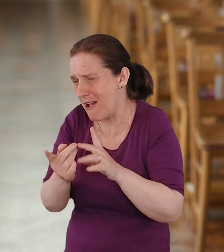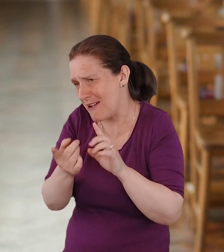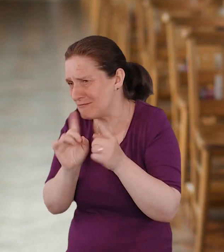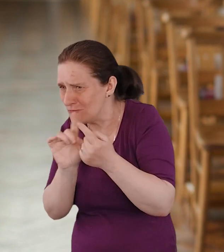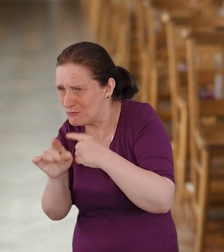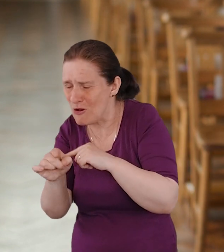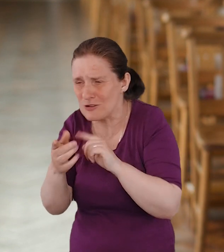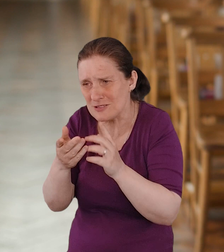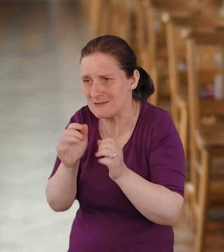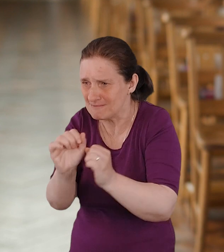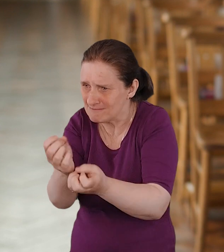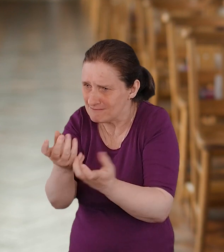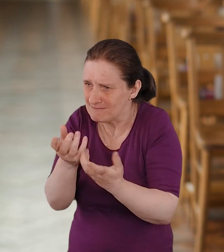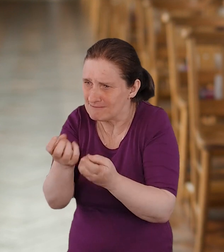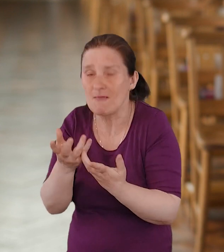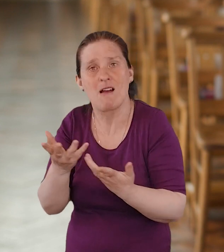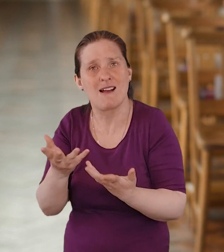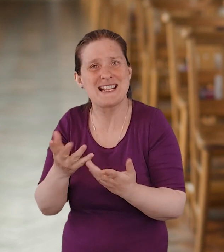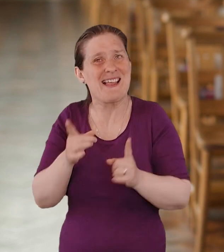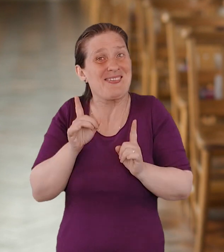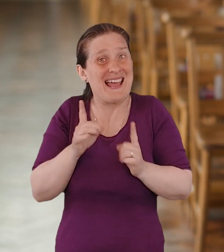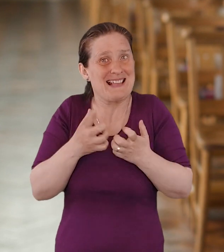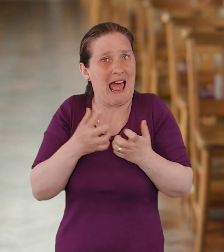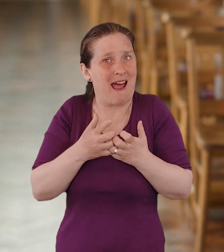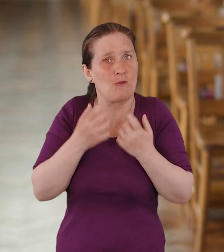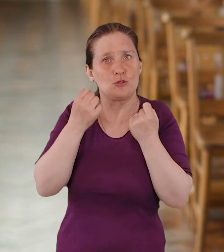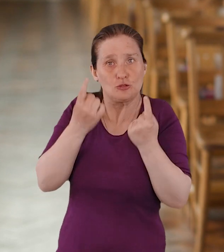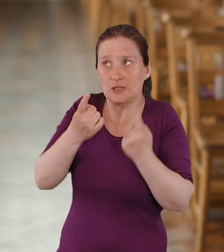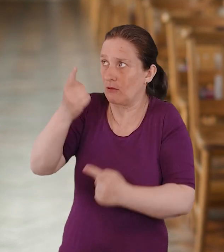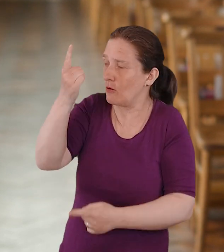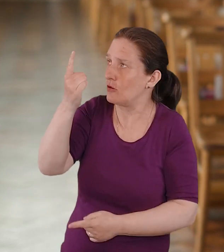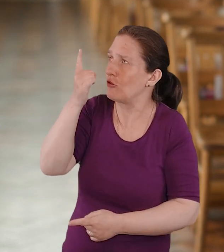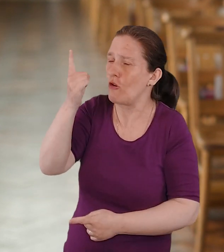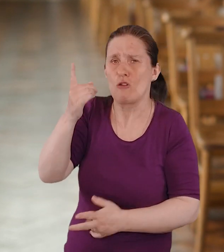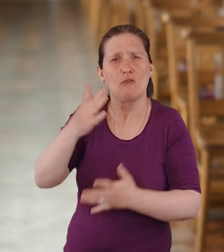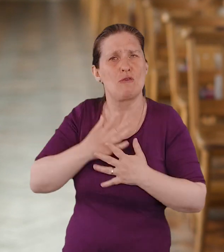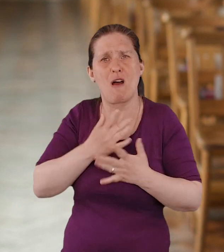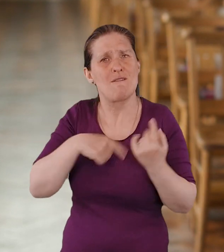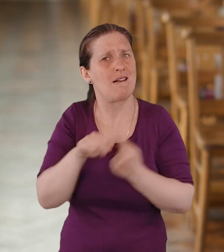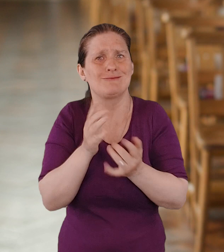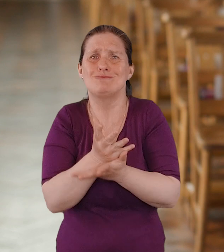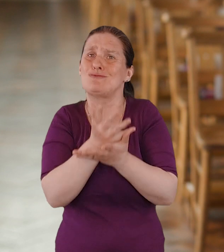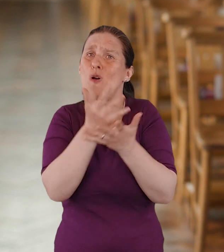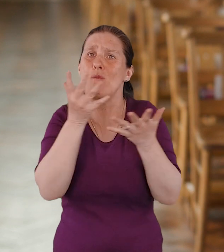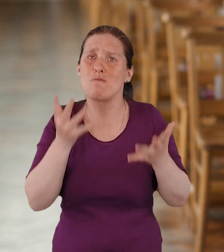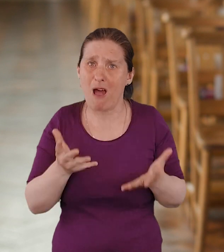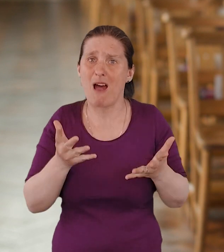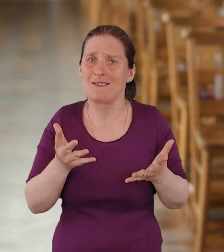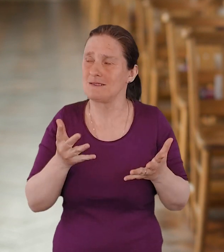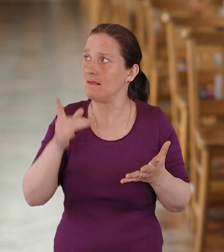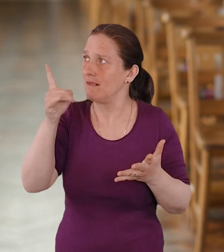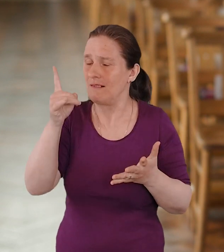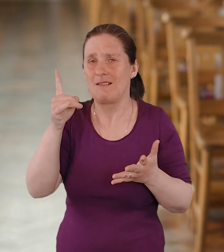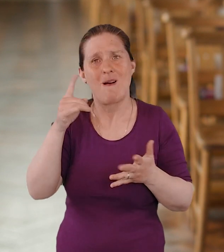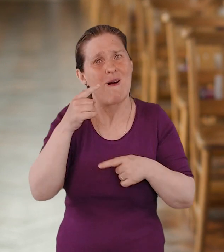And that's how I want to see how I see God. That God, because he loves us so much, because he loves us so much, he's always